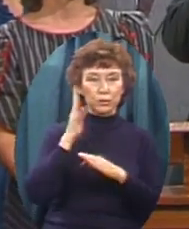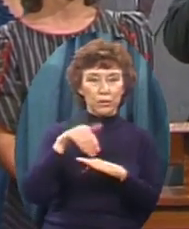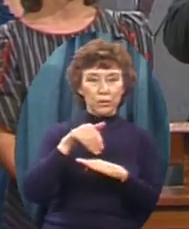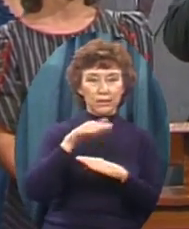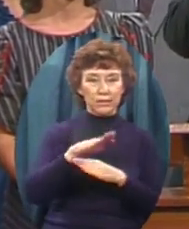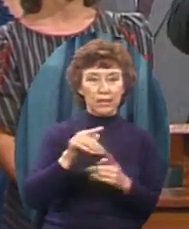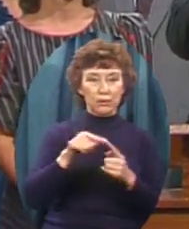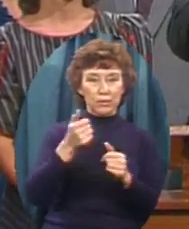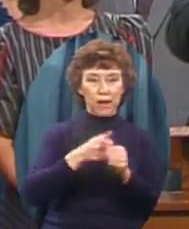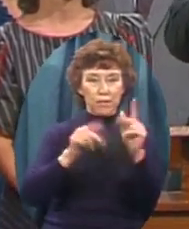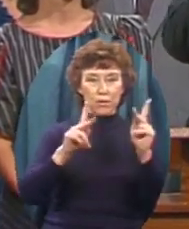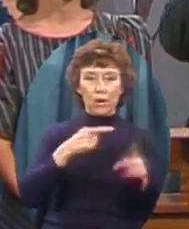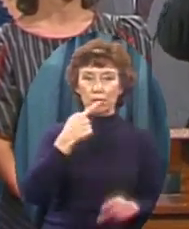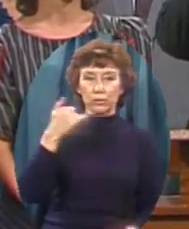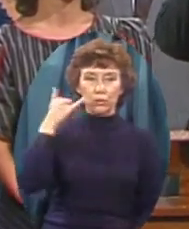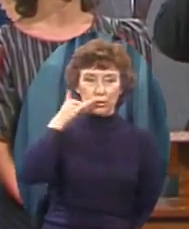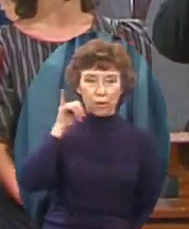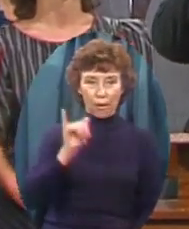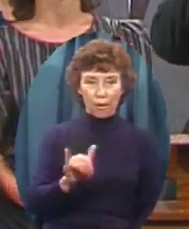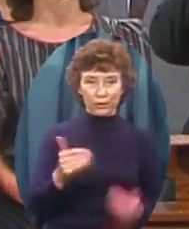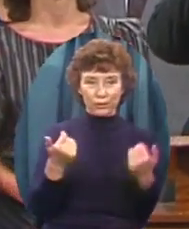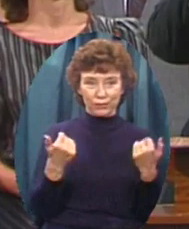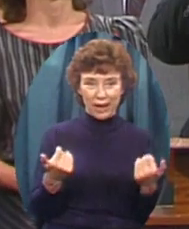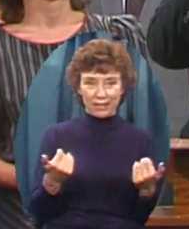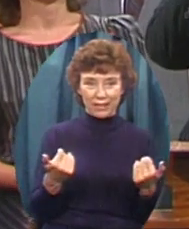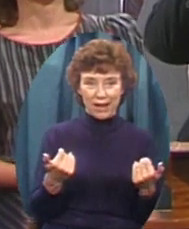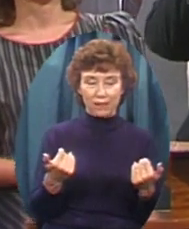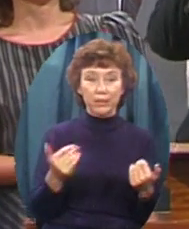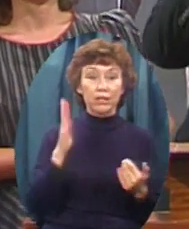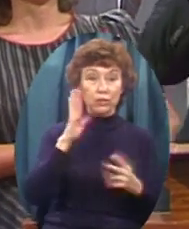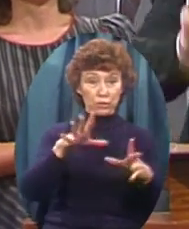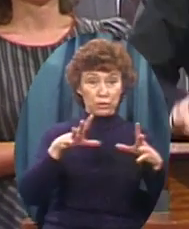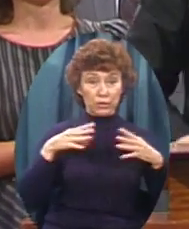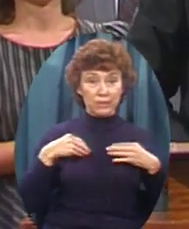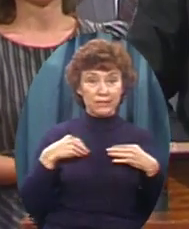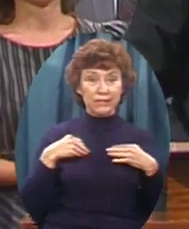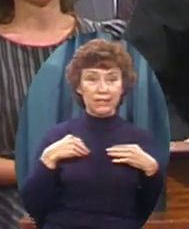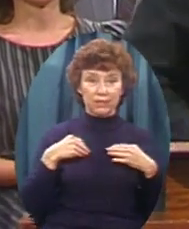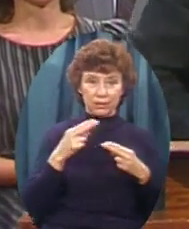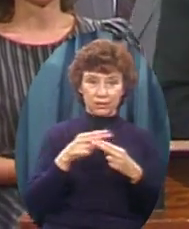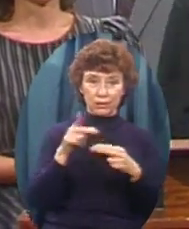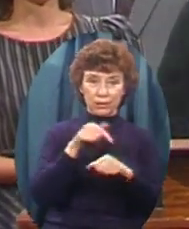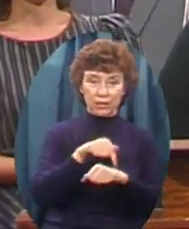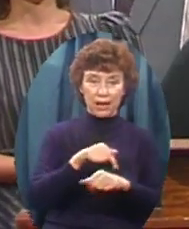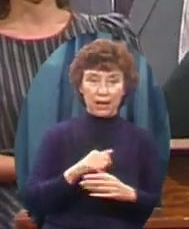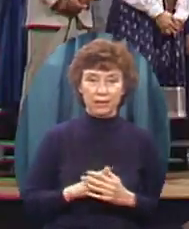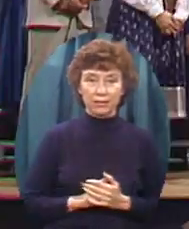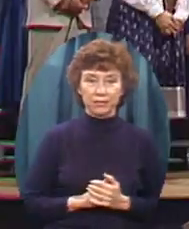toll free number Right now And three to five days From now By UPS Delivered at your door